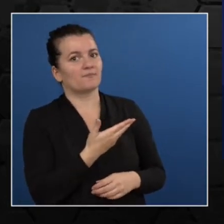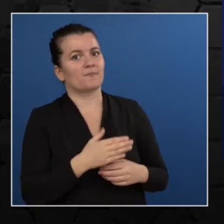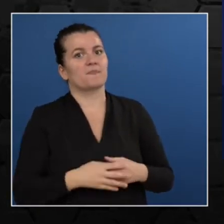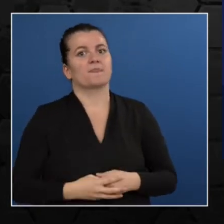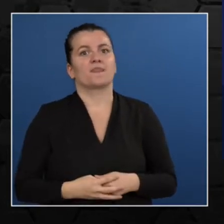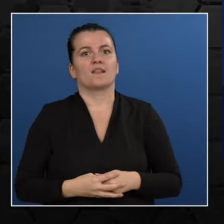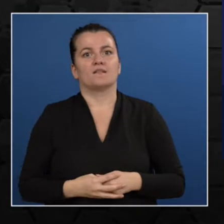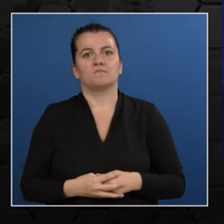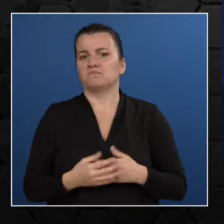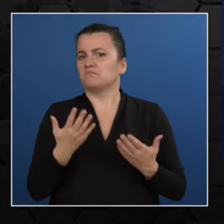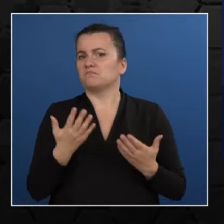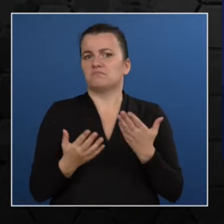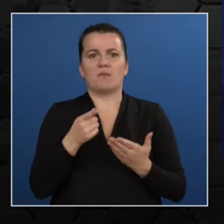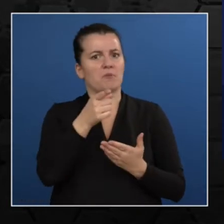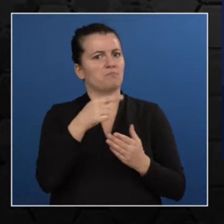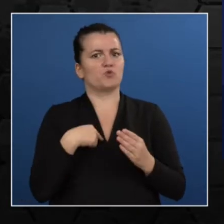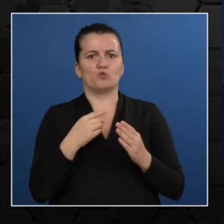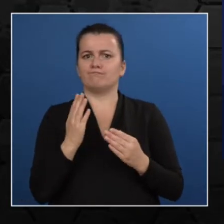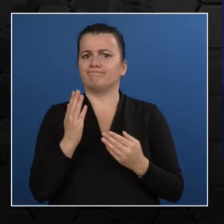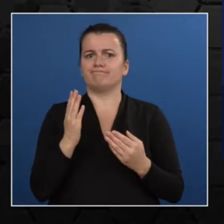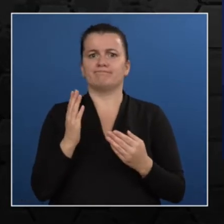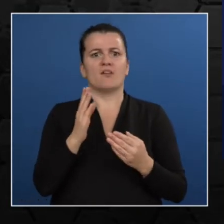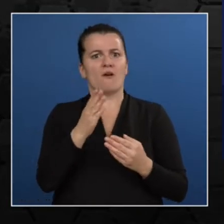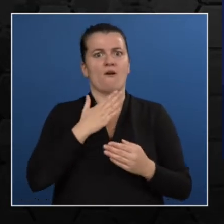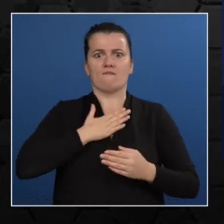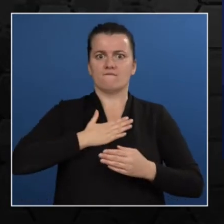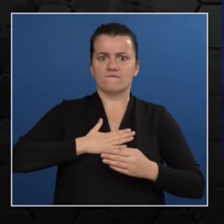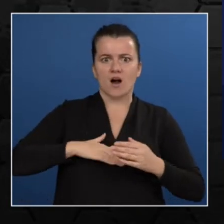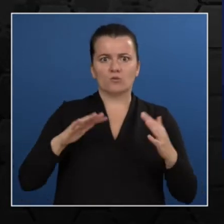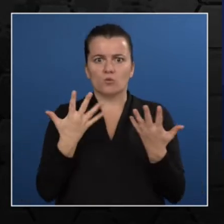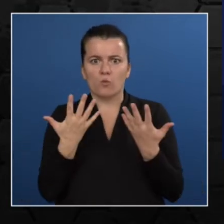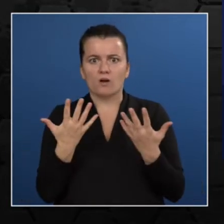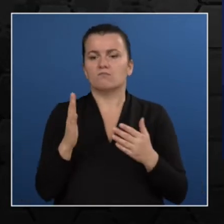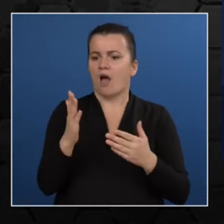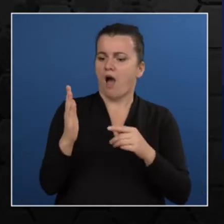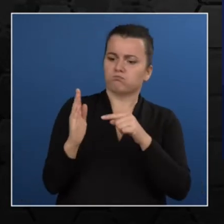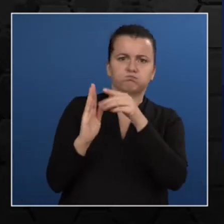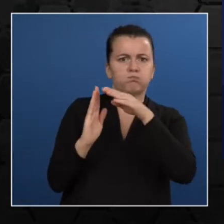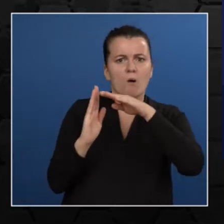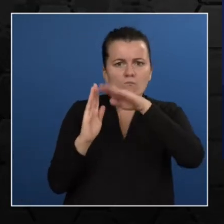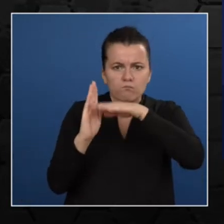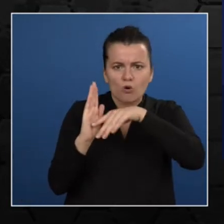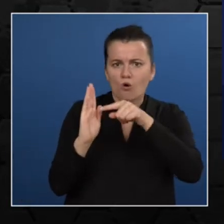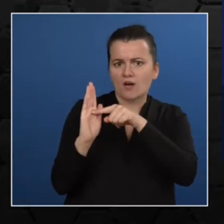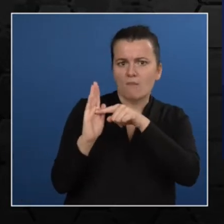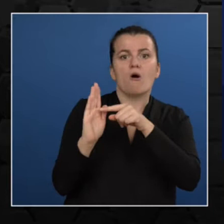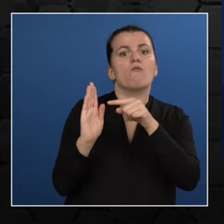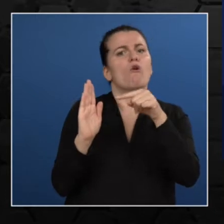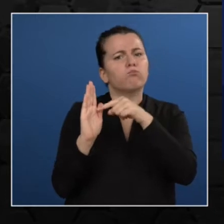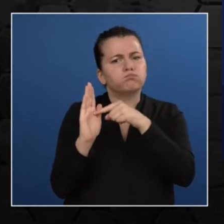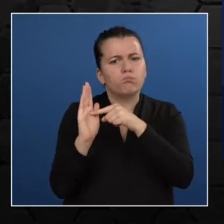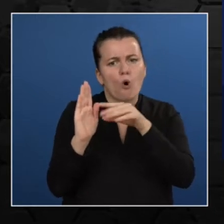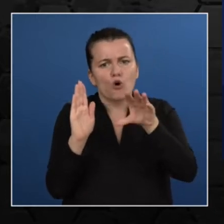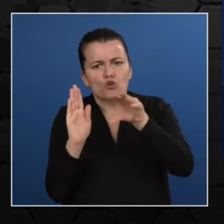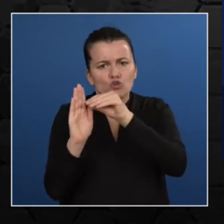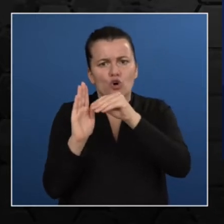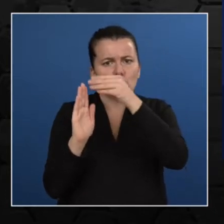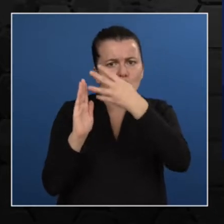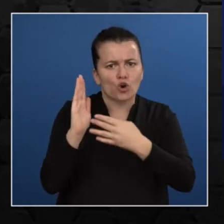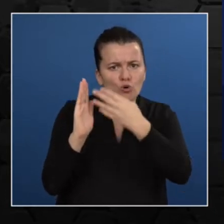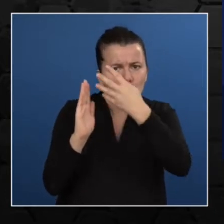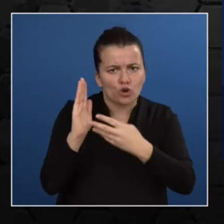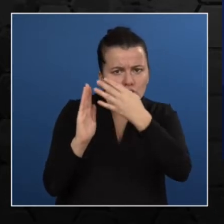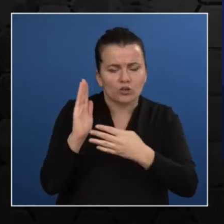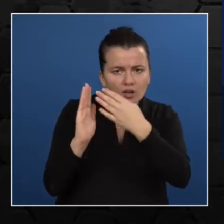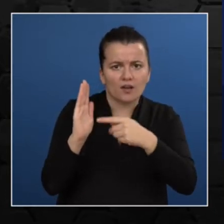There's a challenge in this event. If you go and complete a learn module for every module, we plant a tree and together